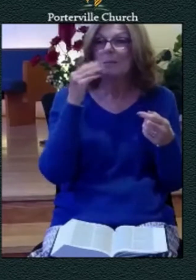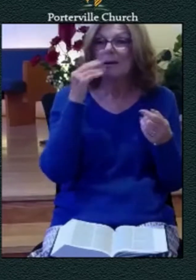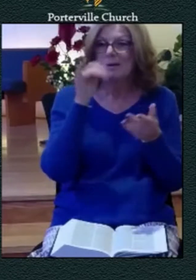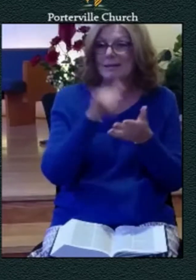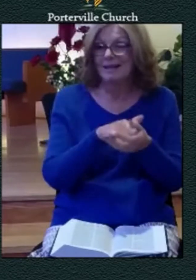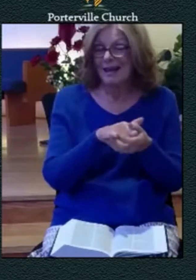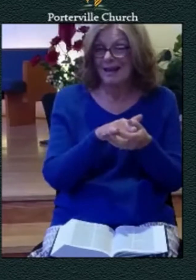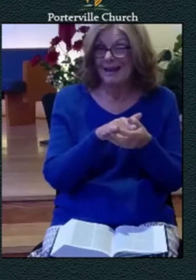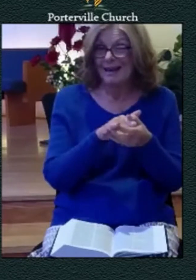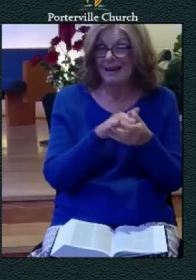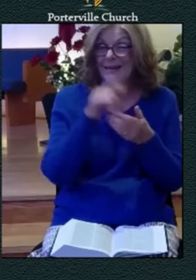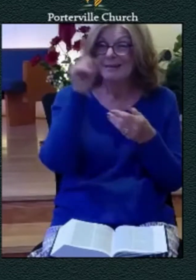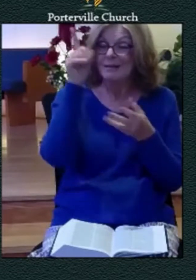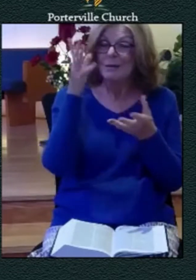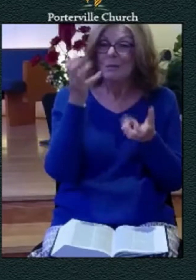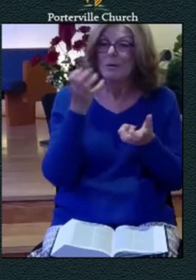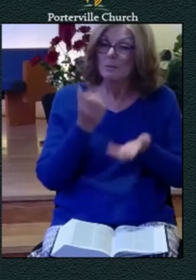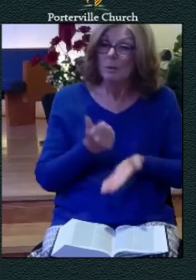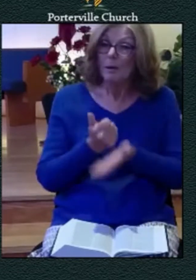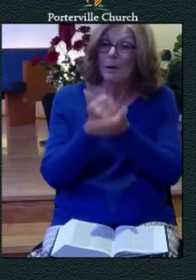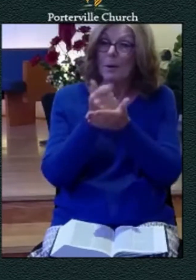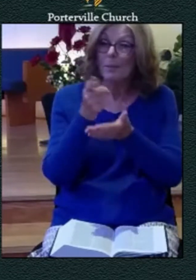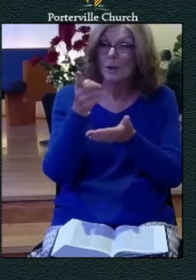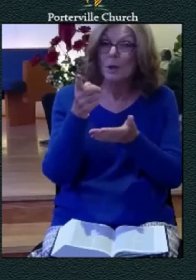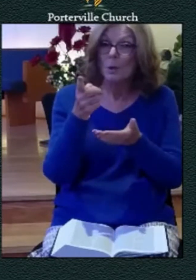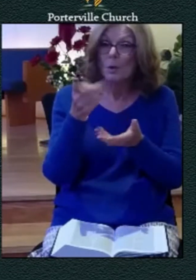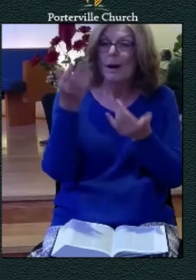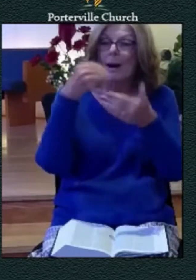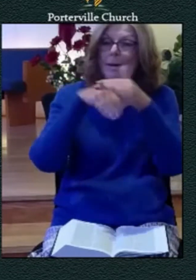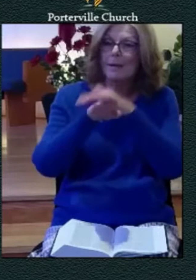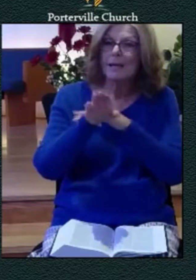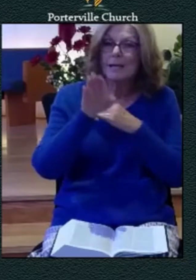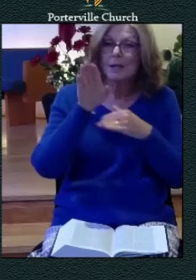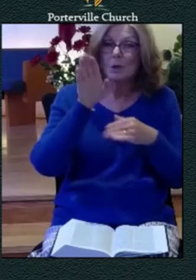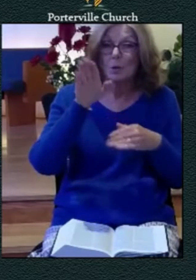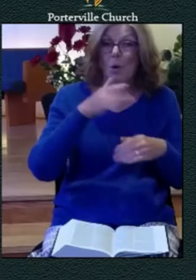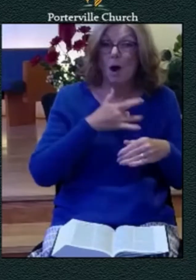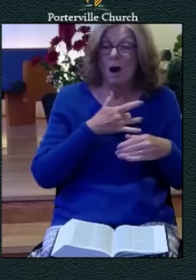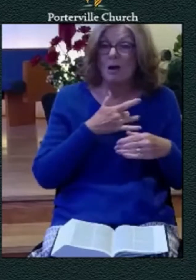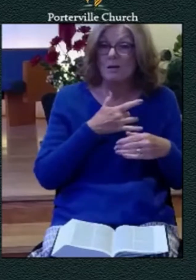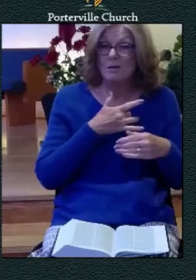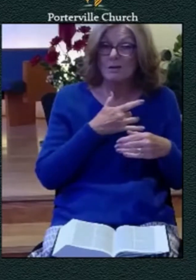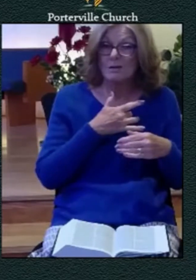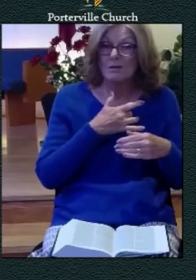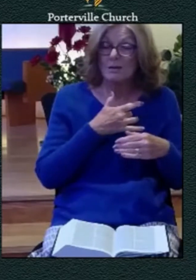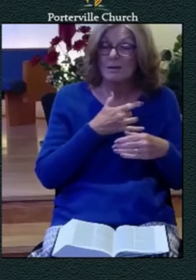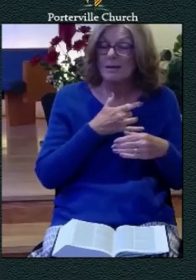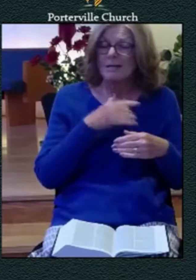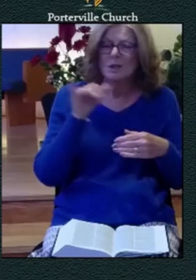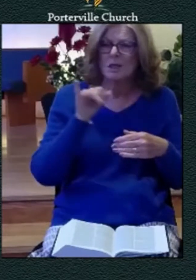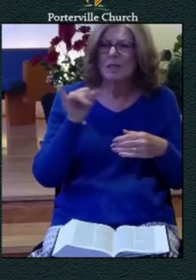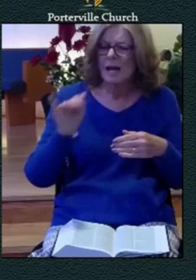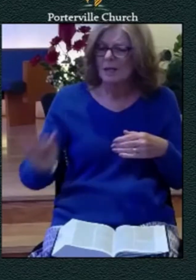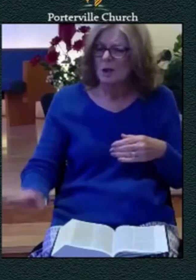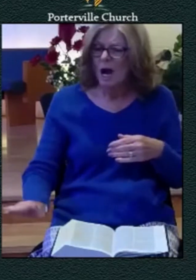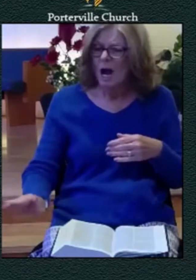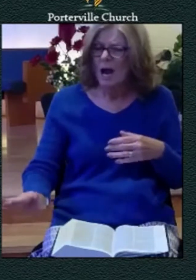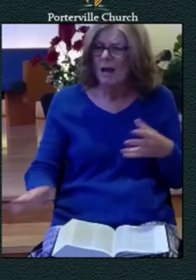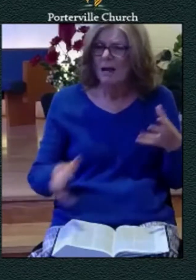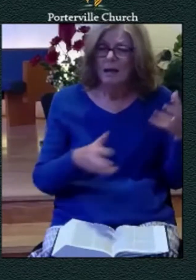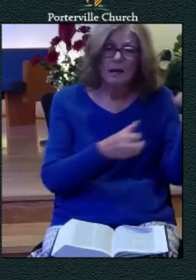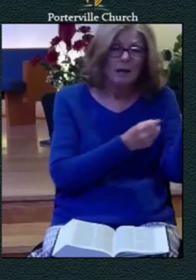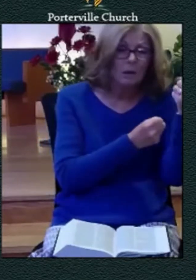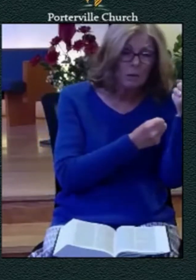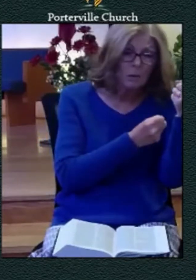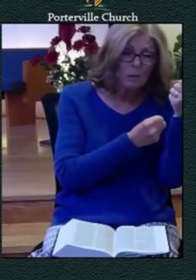you to that calm and settled trust the weaned child leaning against the refuge of a strong and